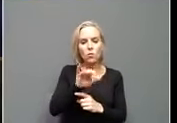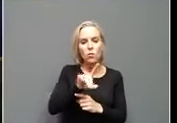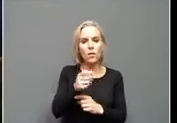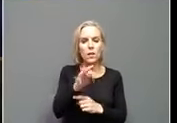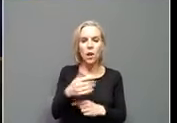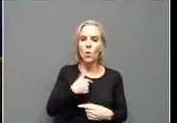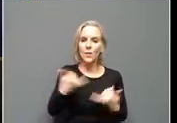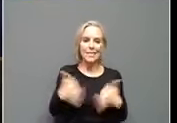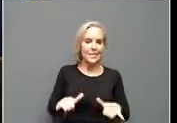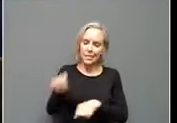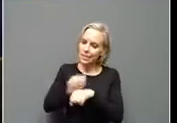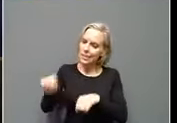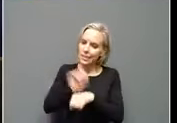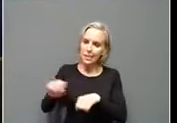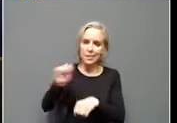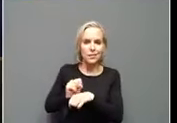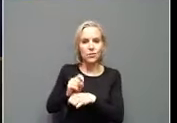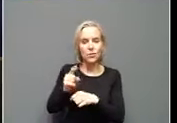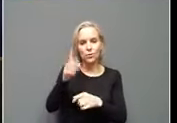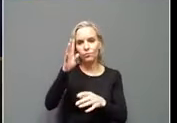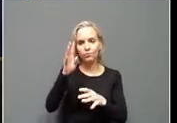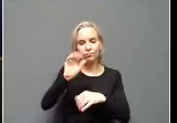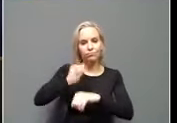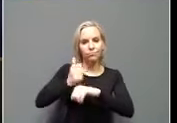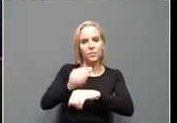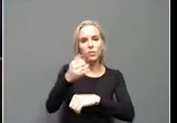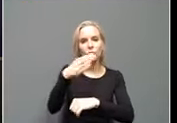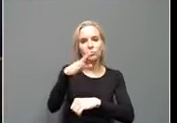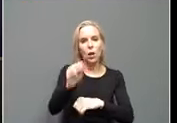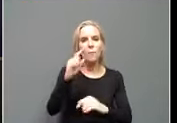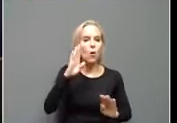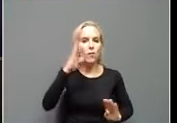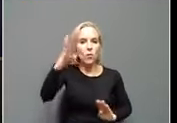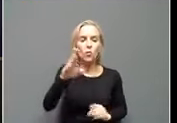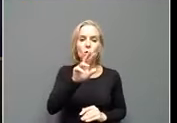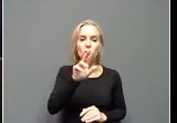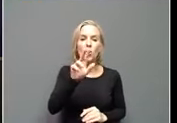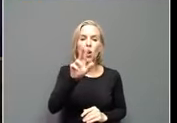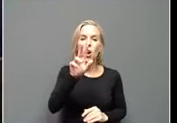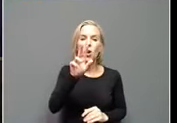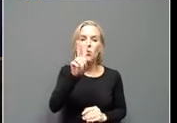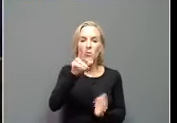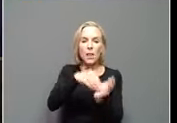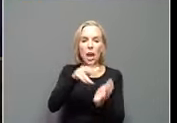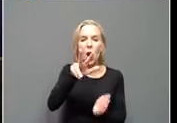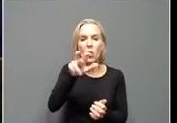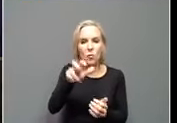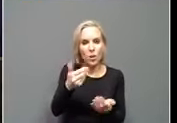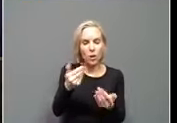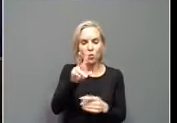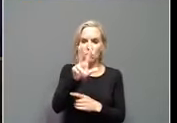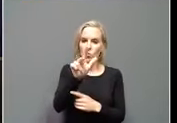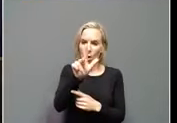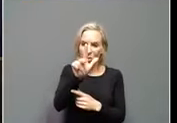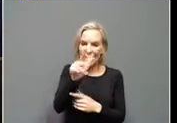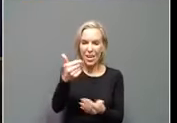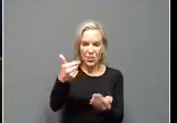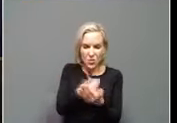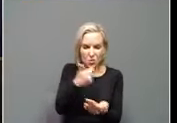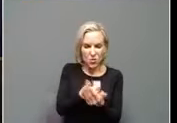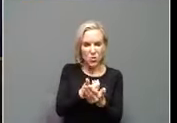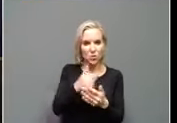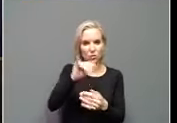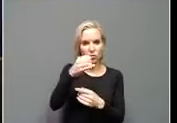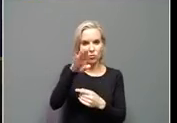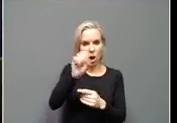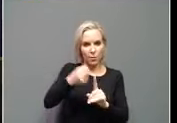the jobs of the future. We announced 233 new or expansion projects last year. Those projects are expected to create